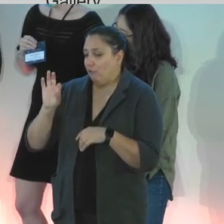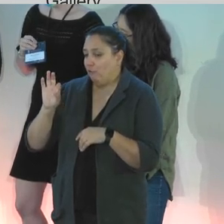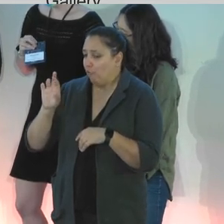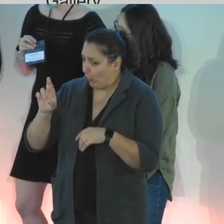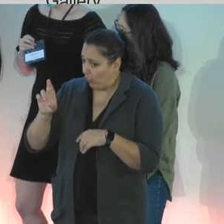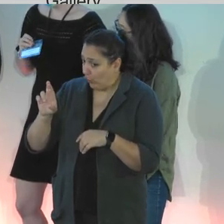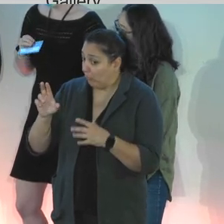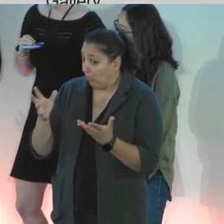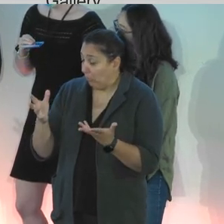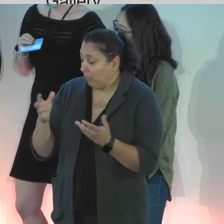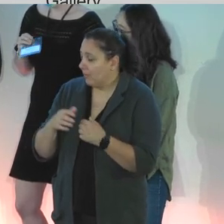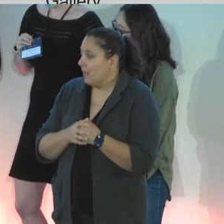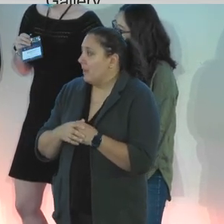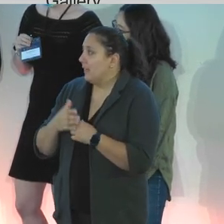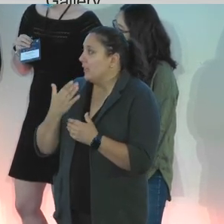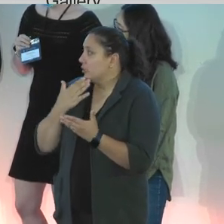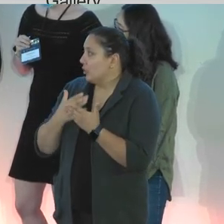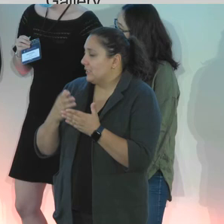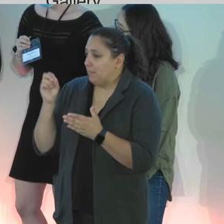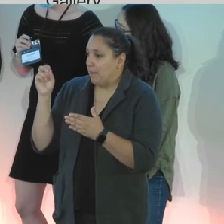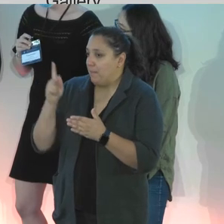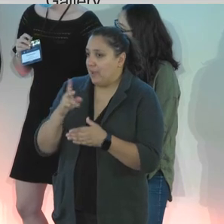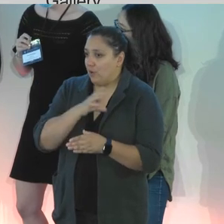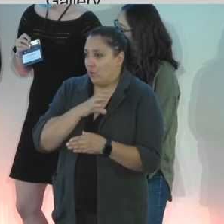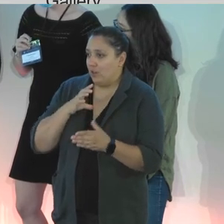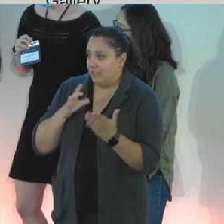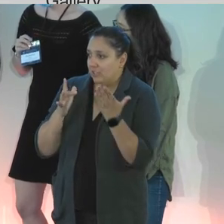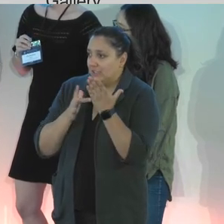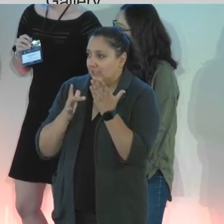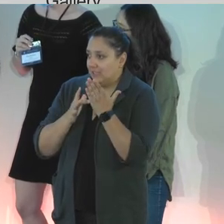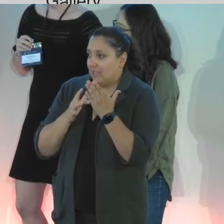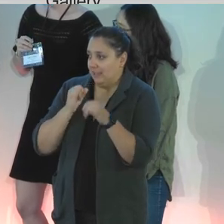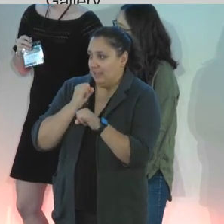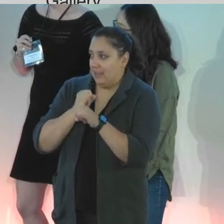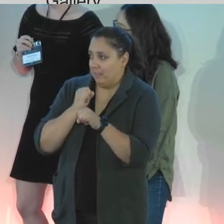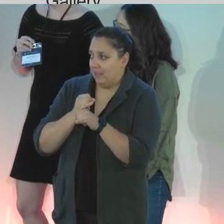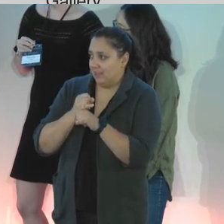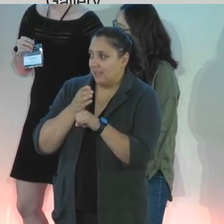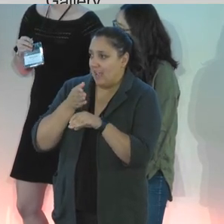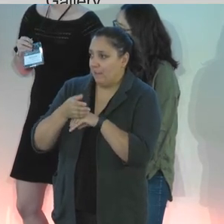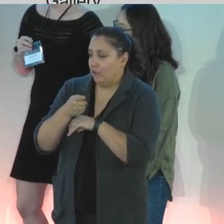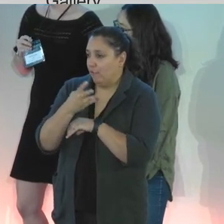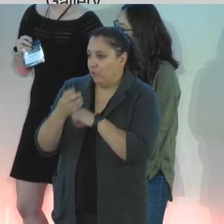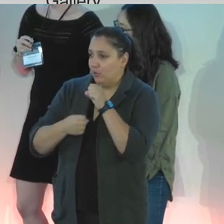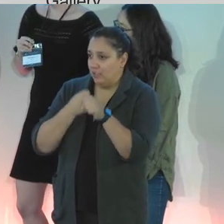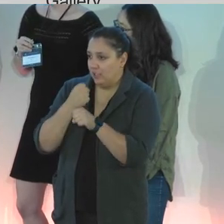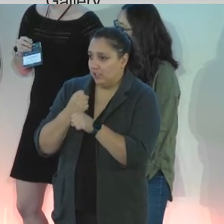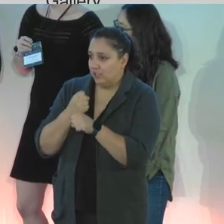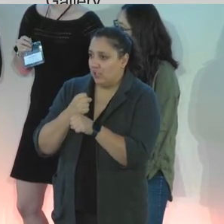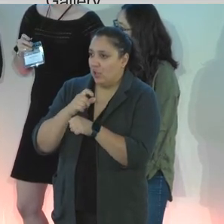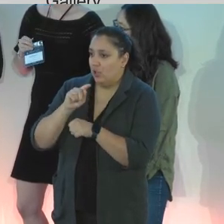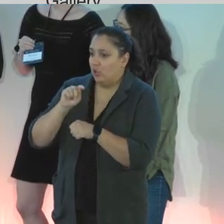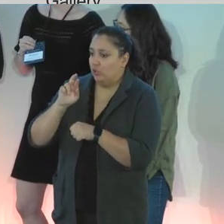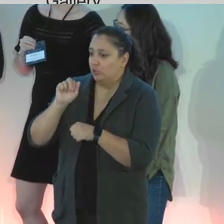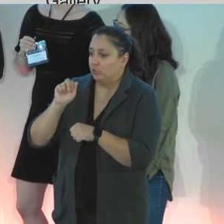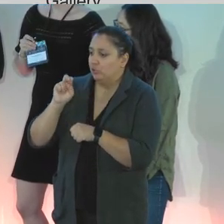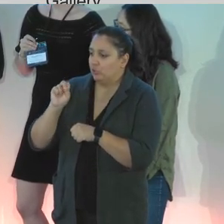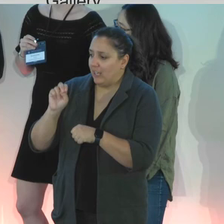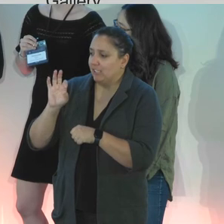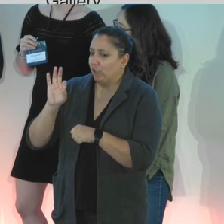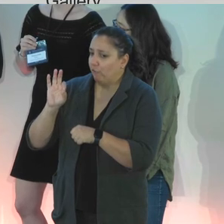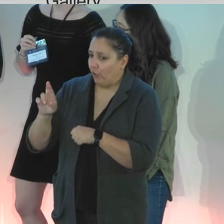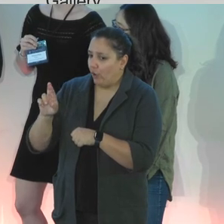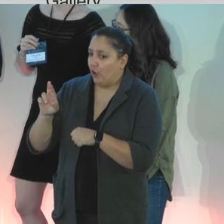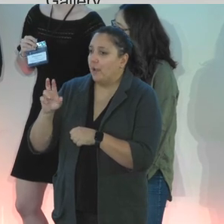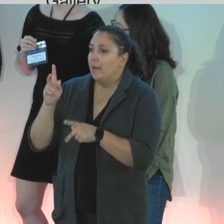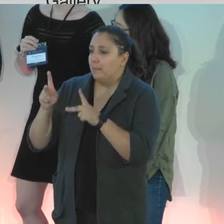and it's good to be back on the Cornell Tech campus after a few years. At Transfer, we try to help people get jobs